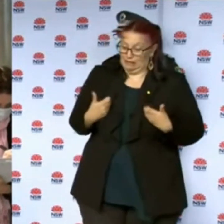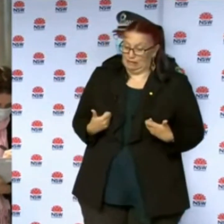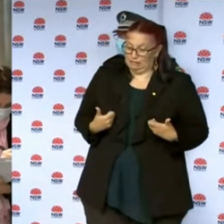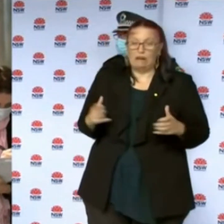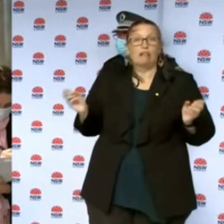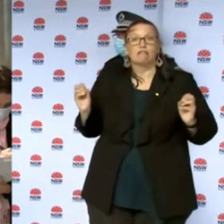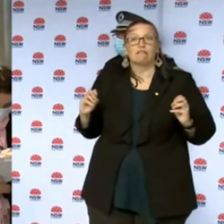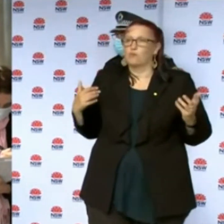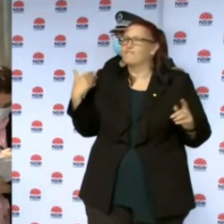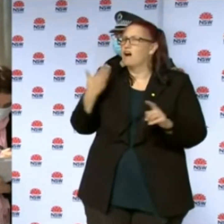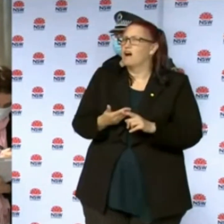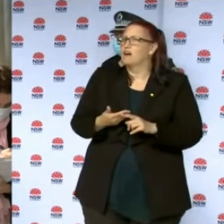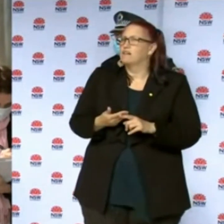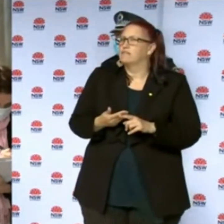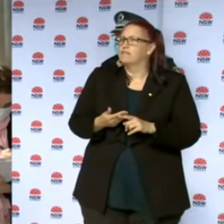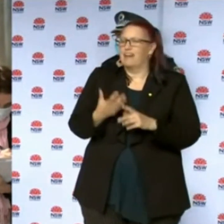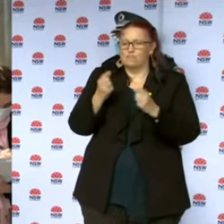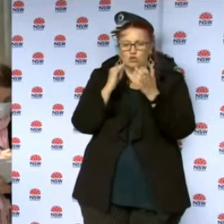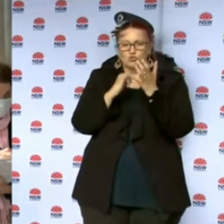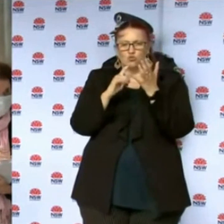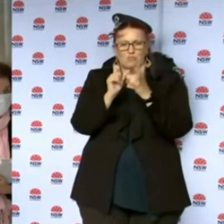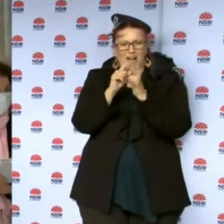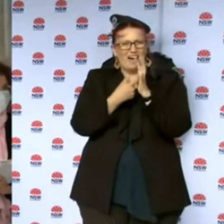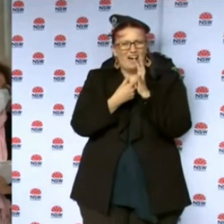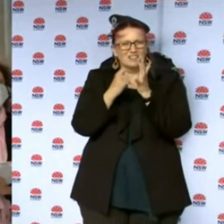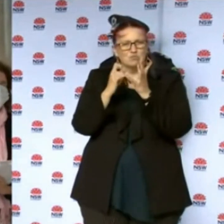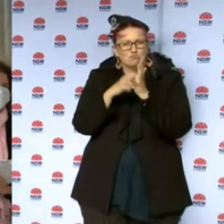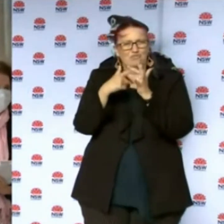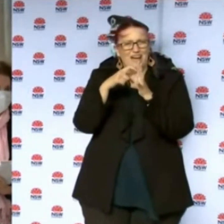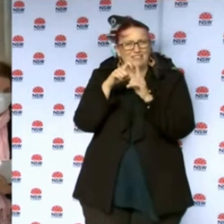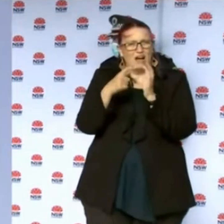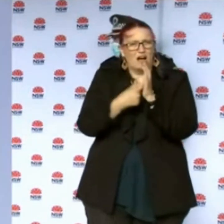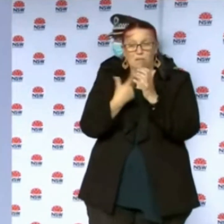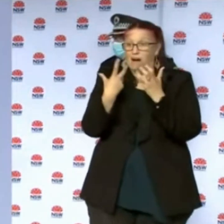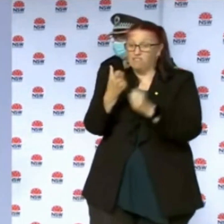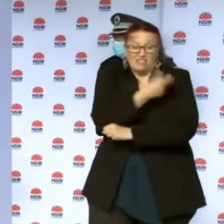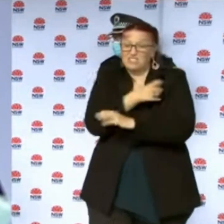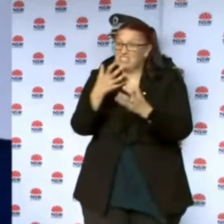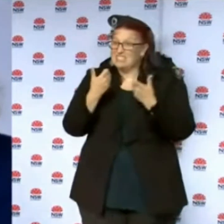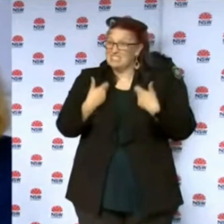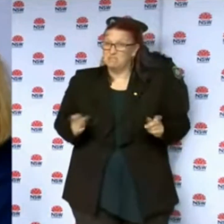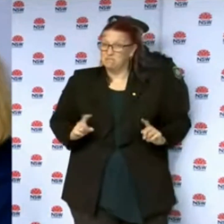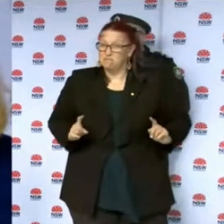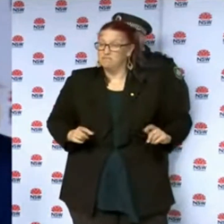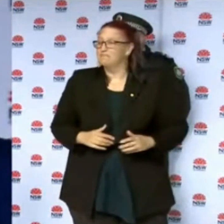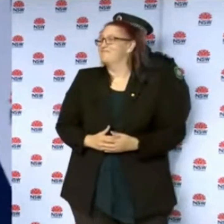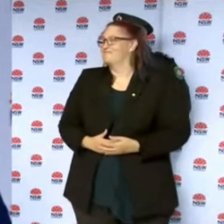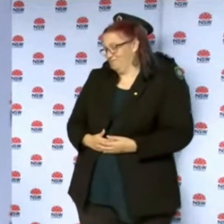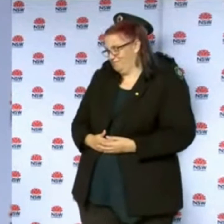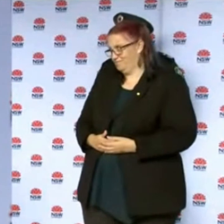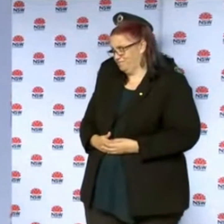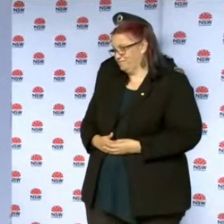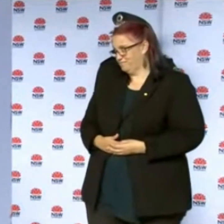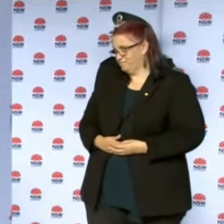spreading event that the vaccinated people didn't get the virus? I'd like Dr Chan as the medical expert to answer that one. Okay. A couple of things.